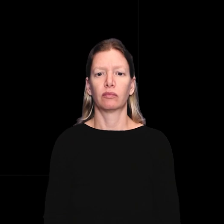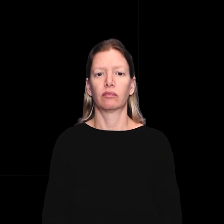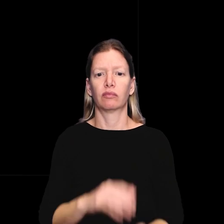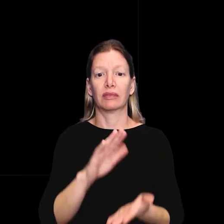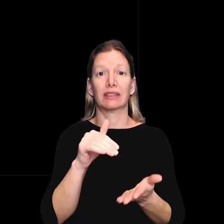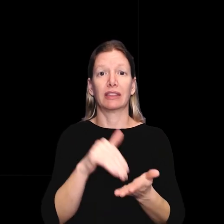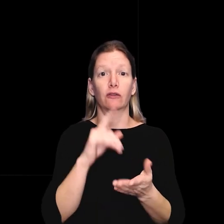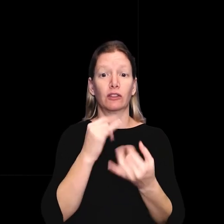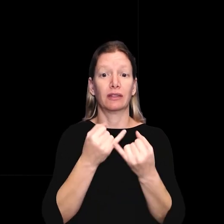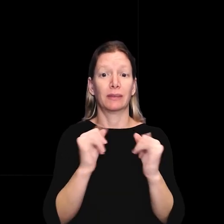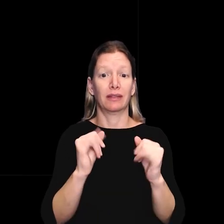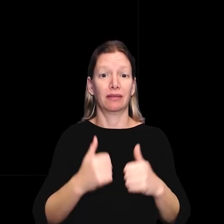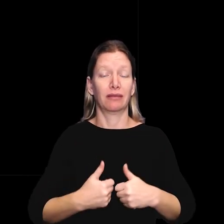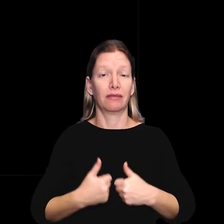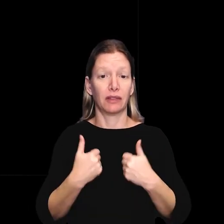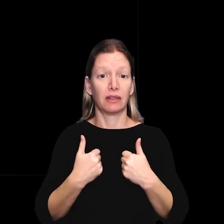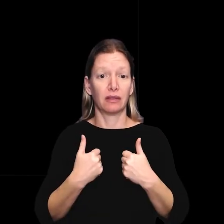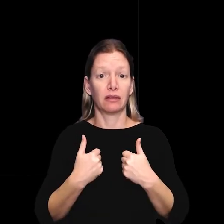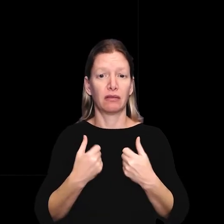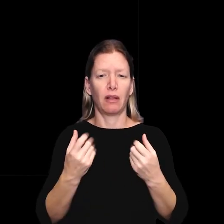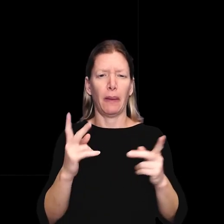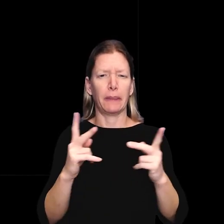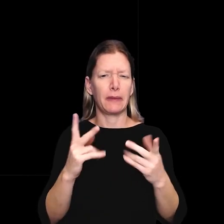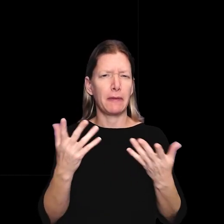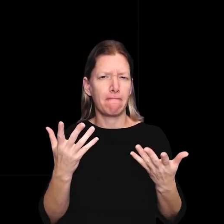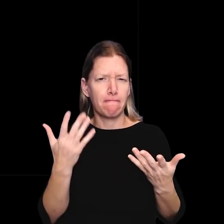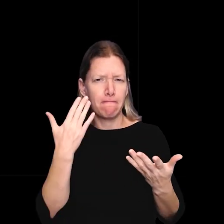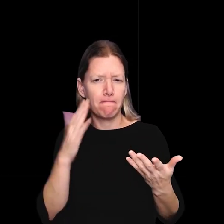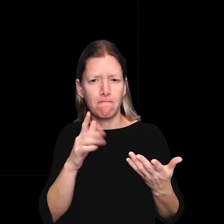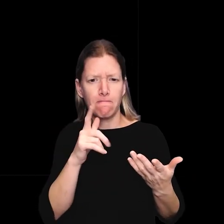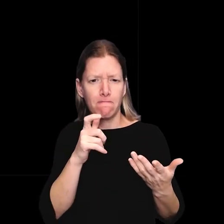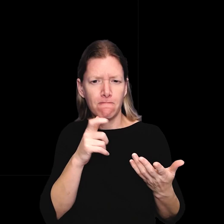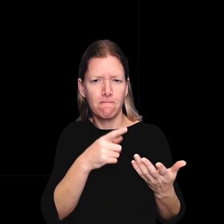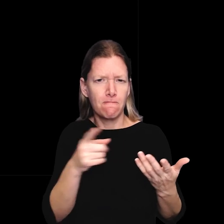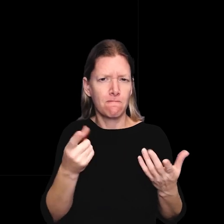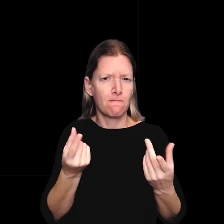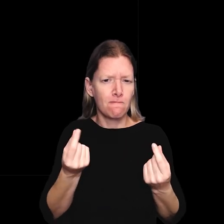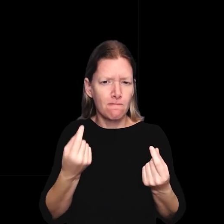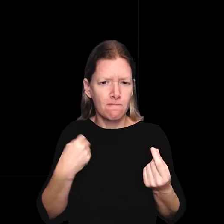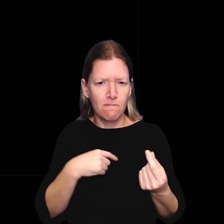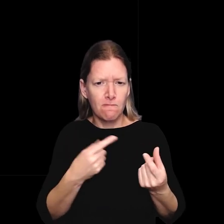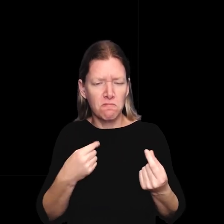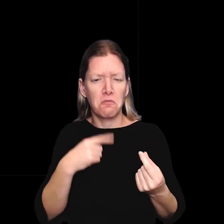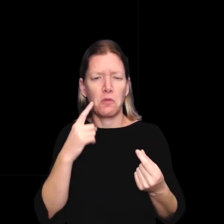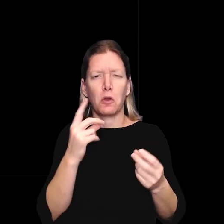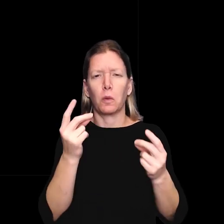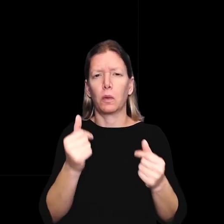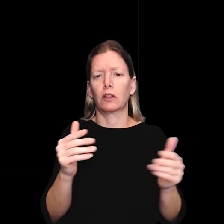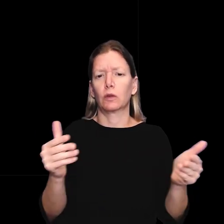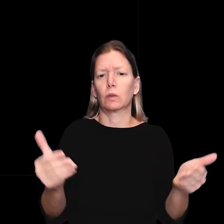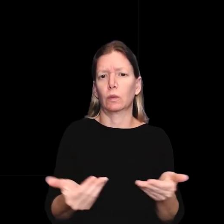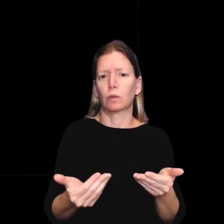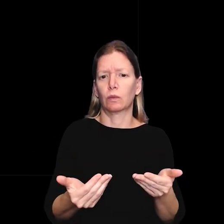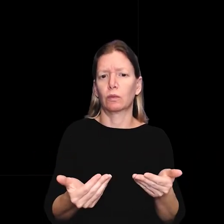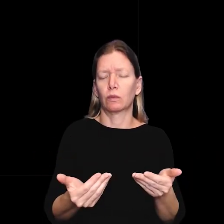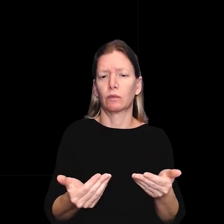So centers for independent living, a lot of people don't know who they are, what we do. So I thought I